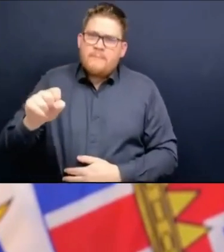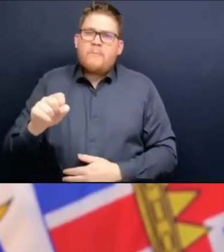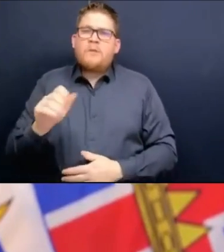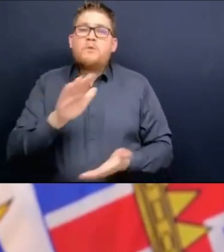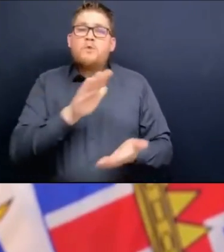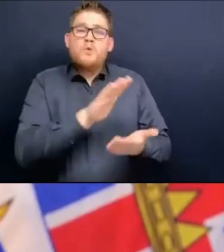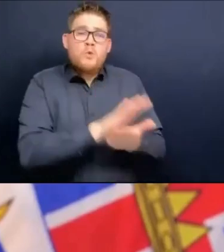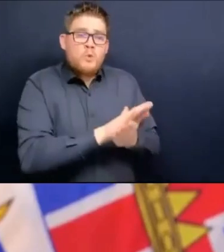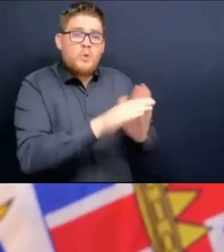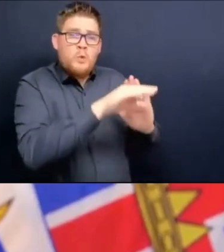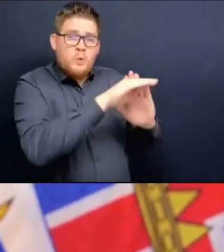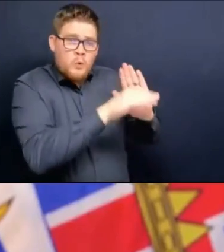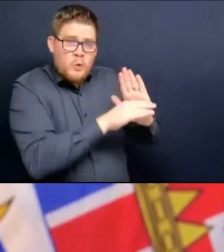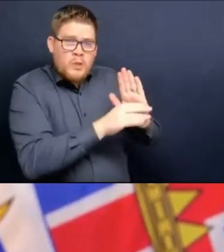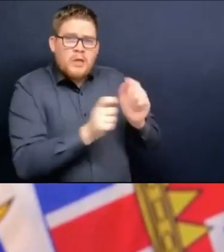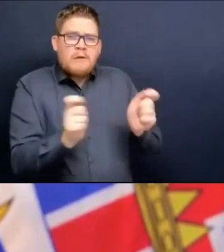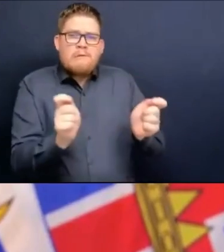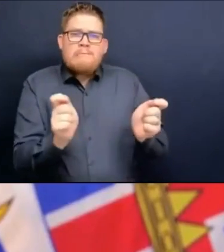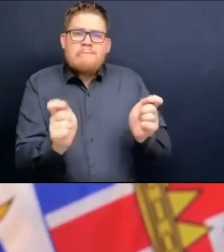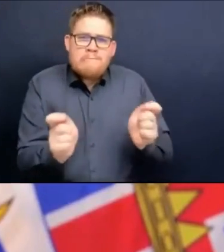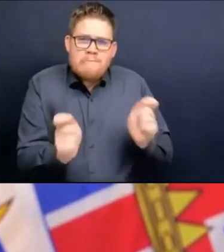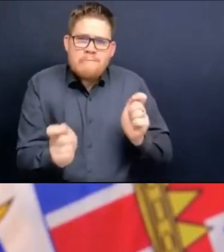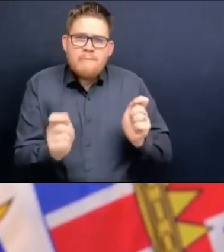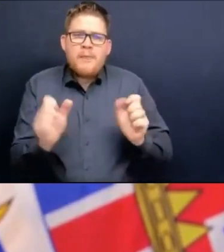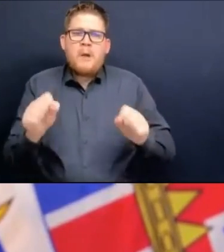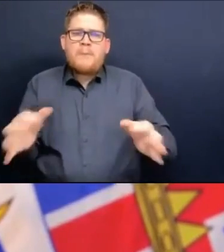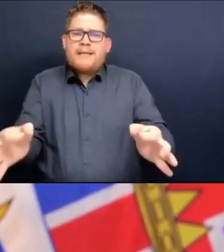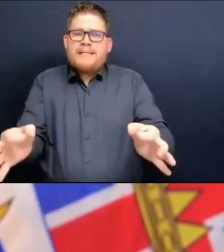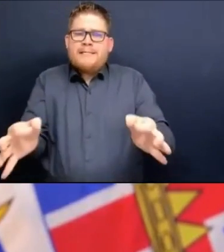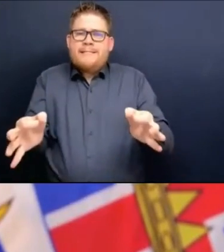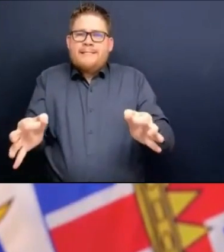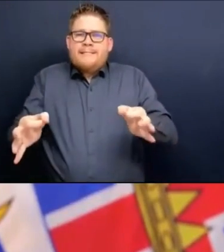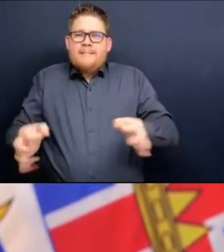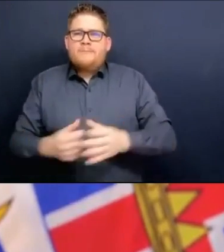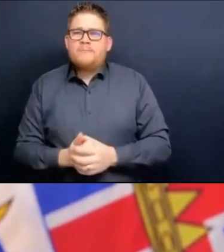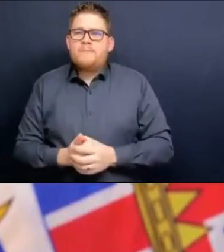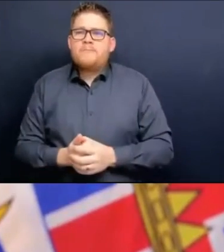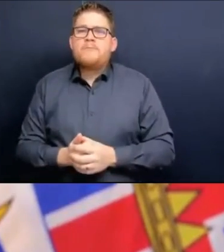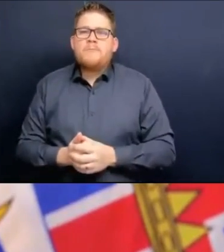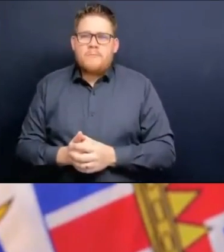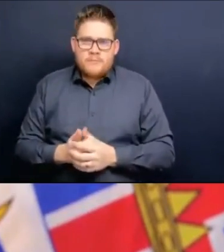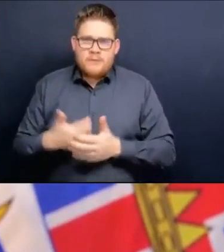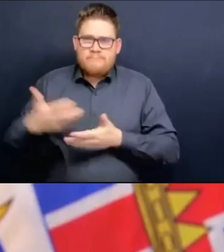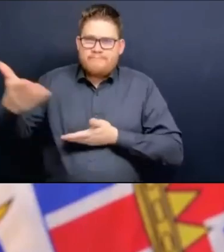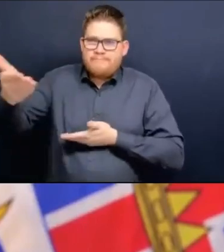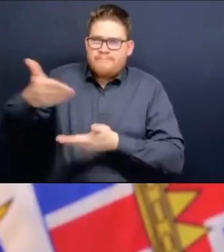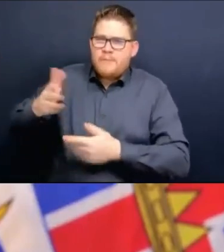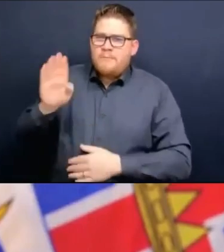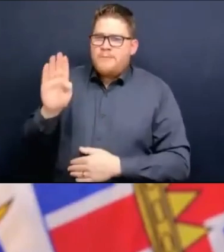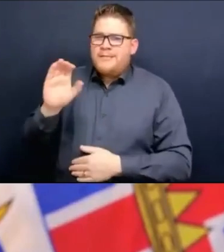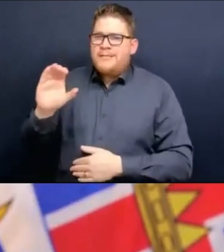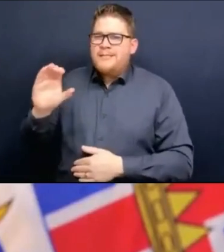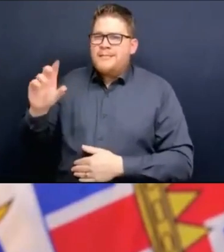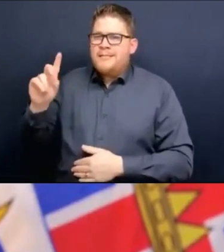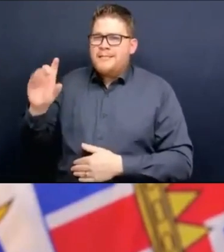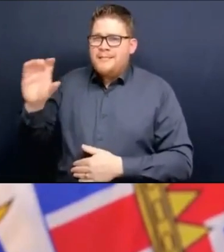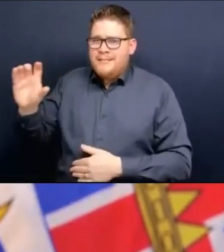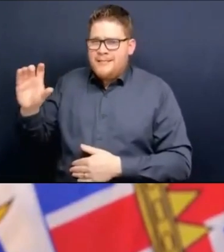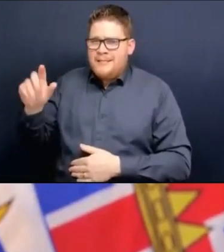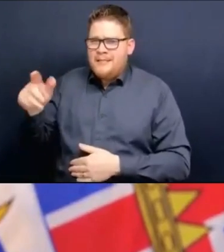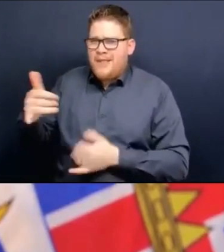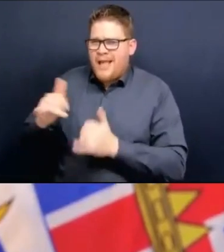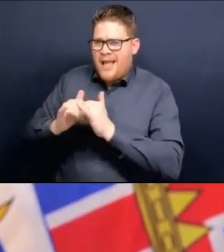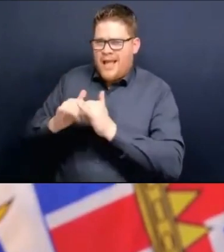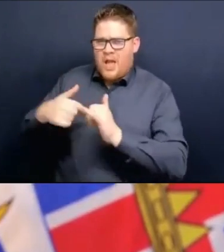have been working with the K-12 steering committee, and looking at exactly this, you know, how do we make it as normal as